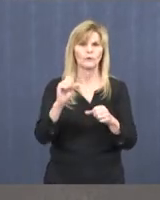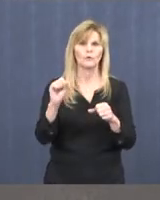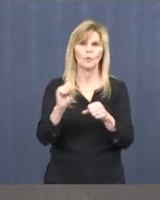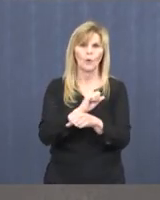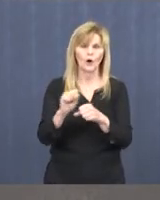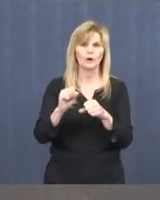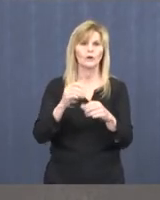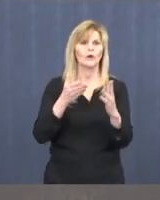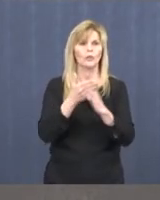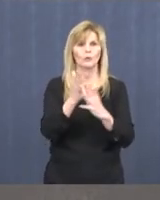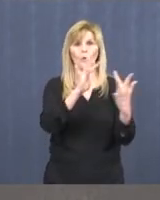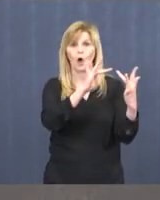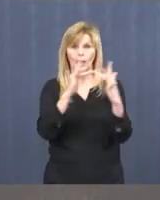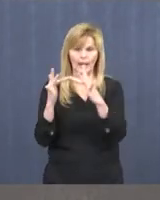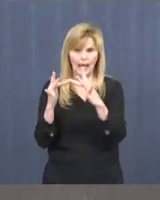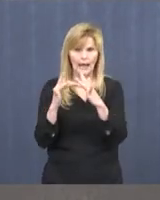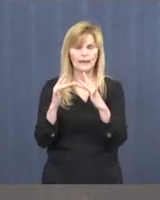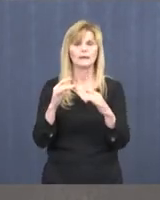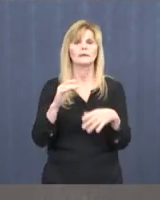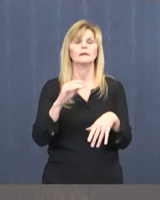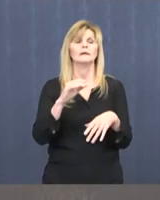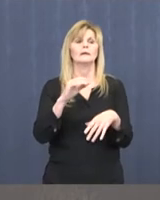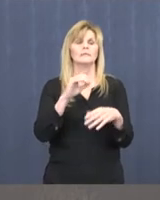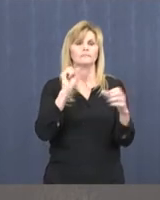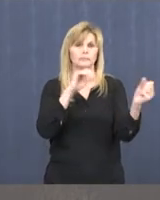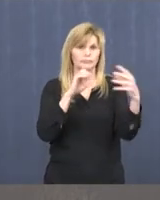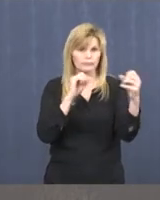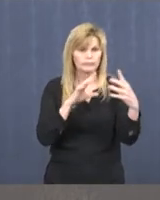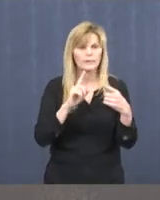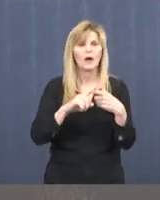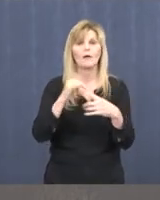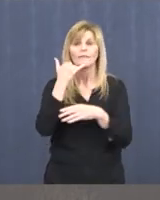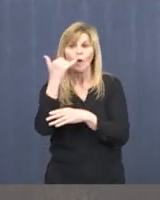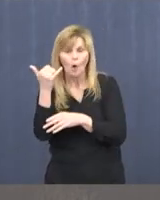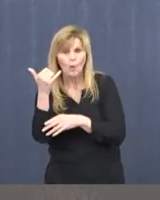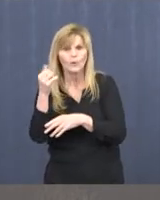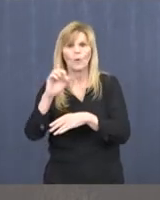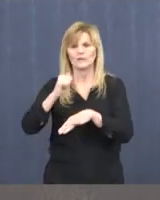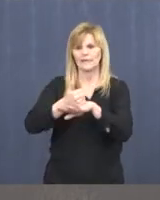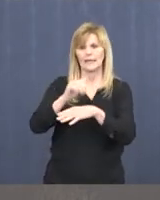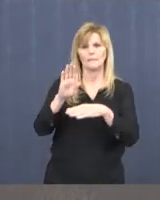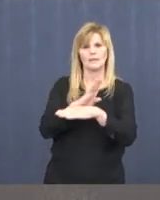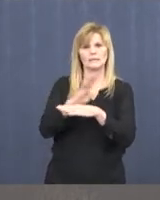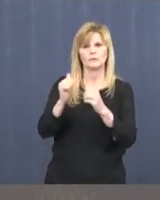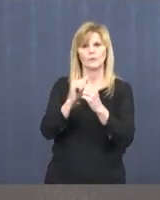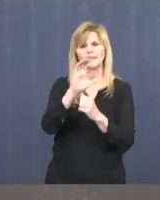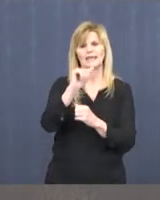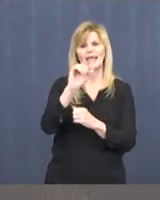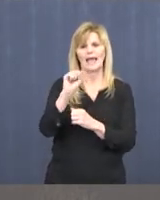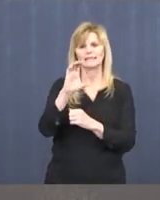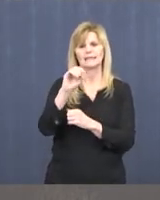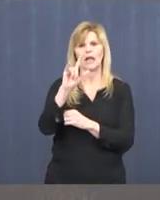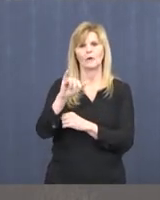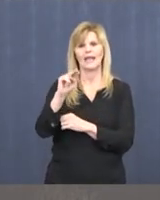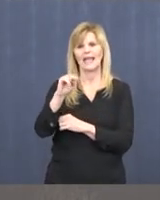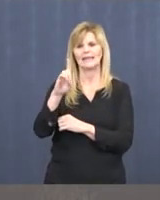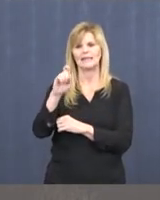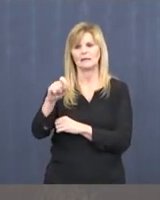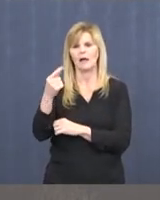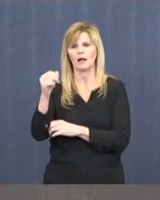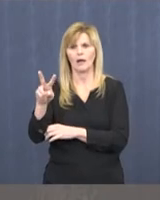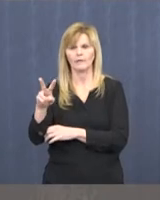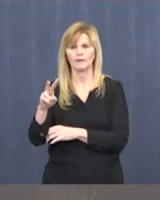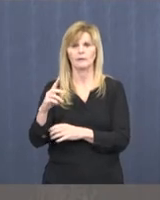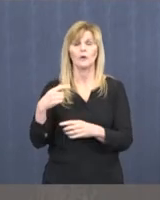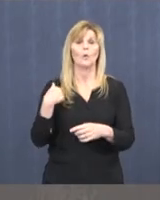via Cass County online, by phone, and scheduled visits accordingly through CassCountyND.gov. Since March 20th,